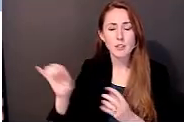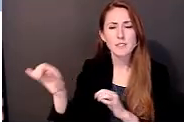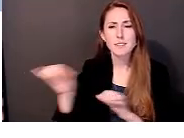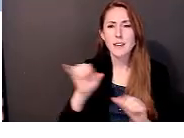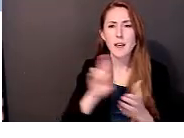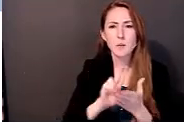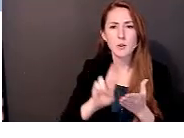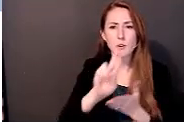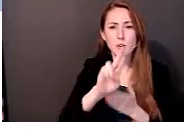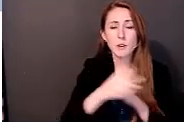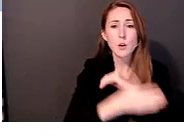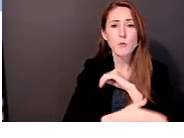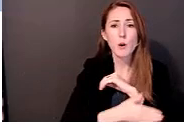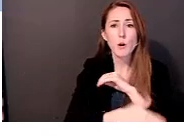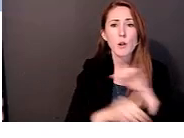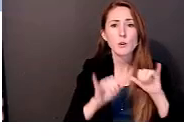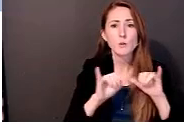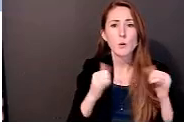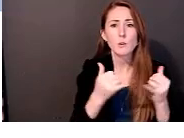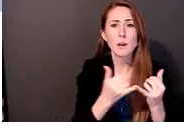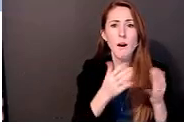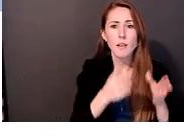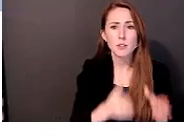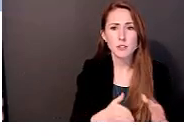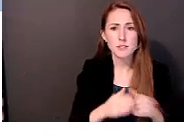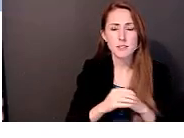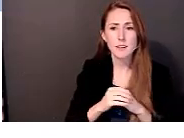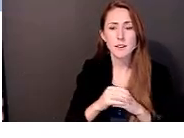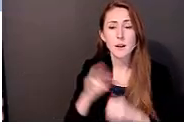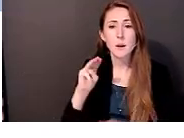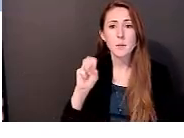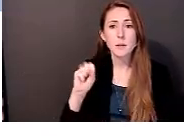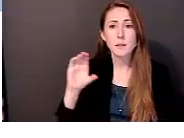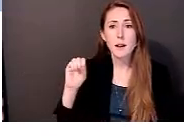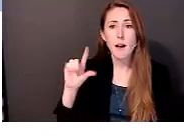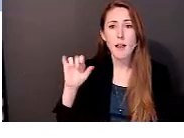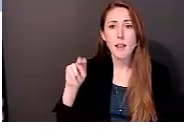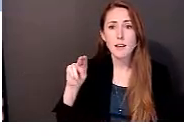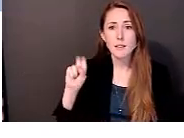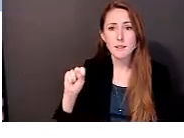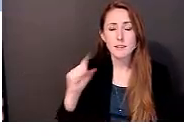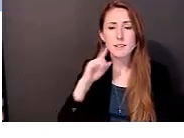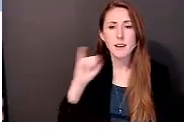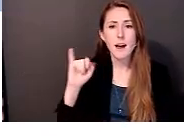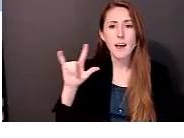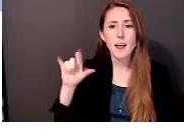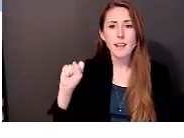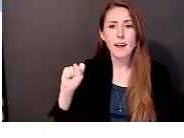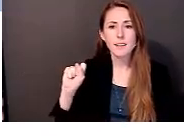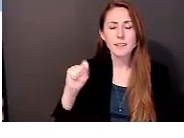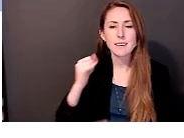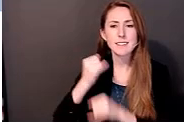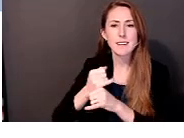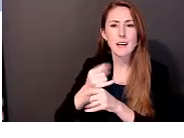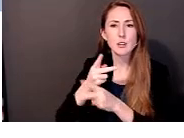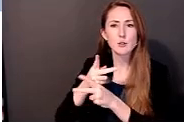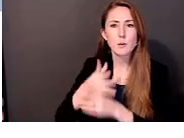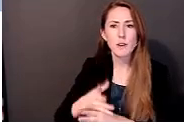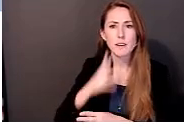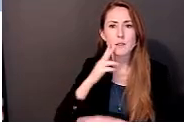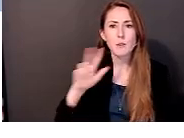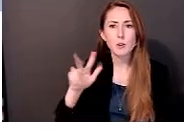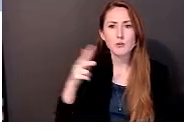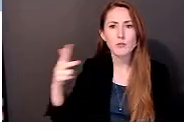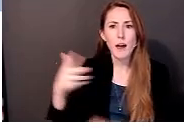Living and has a passion for reaching underserved communities. So, with that being said, I am going to go